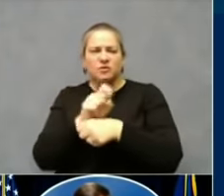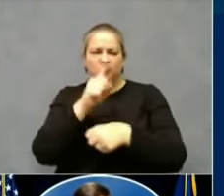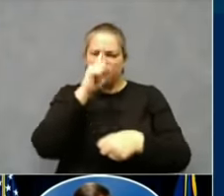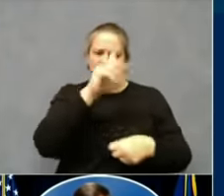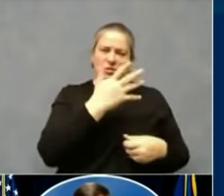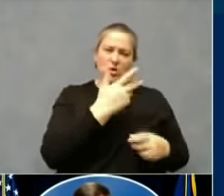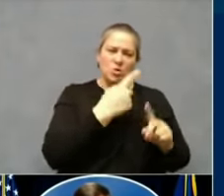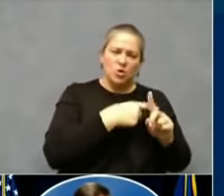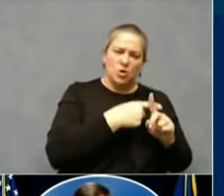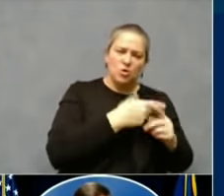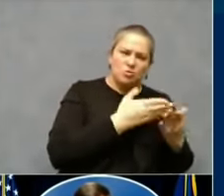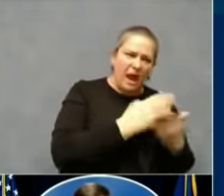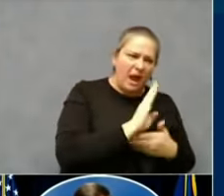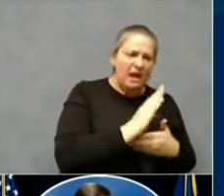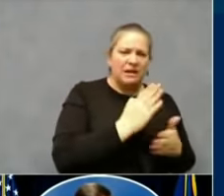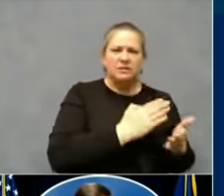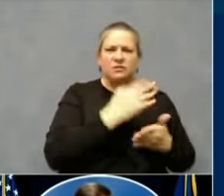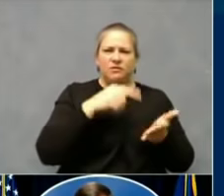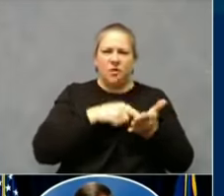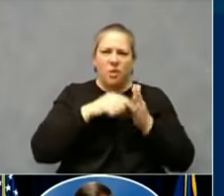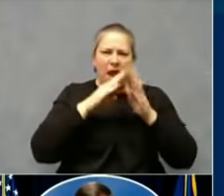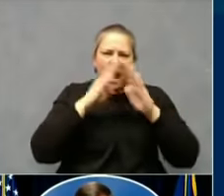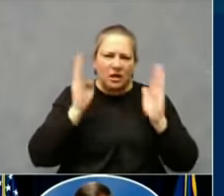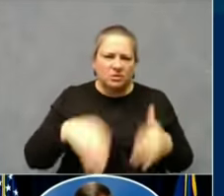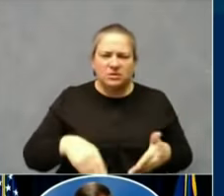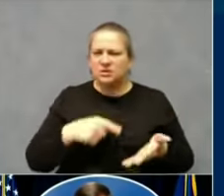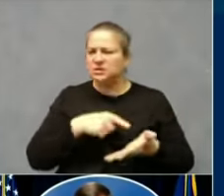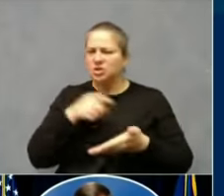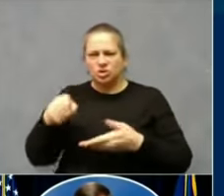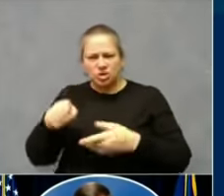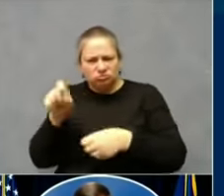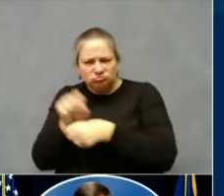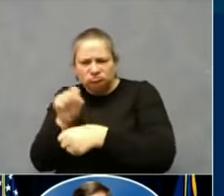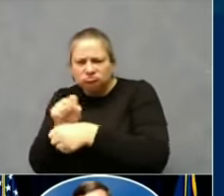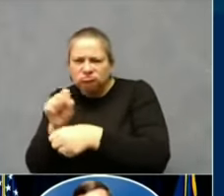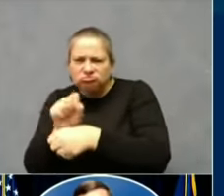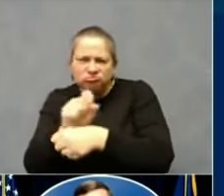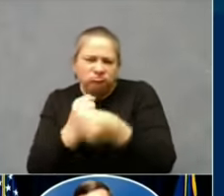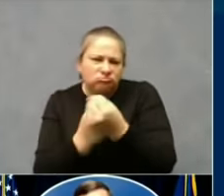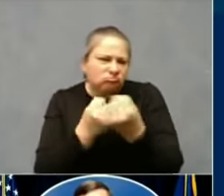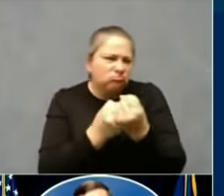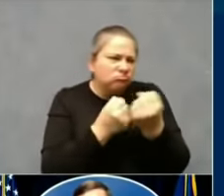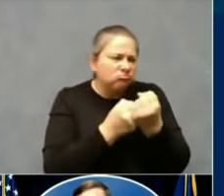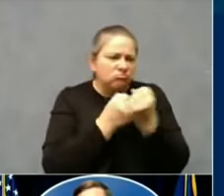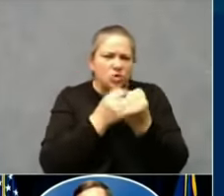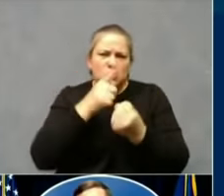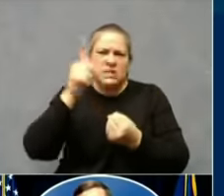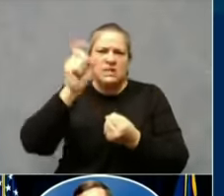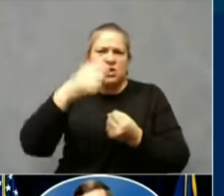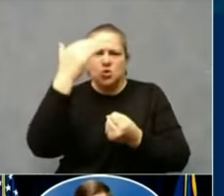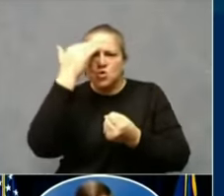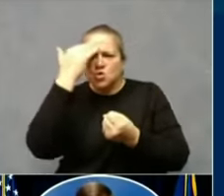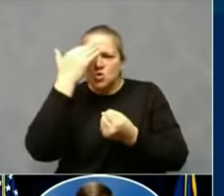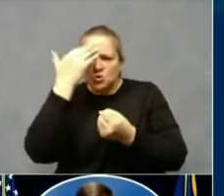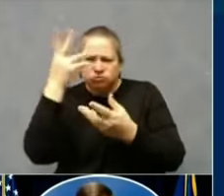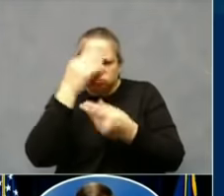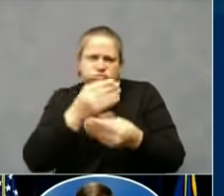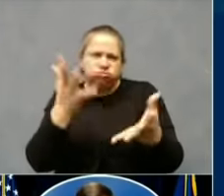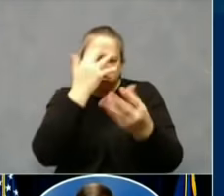was there to do whatever was needed to raise awareness and help those people who needed it most. LaTosha was a fighter.